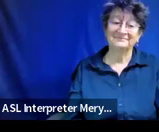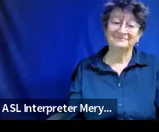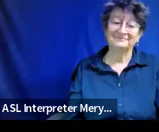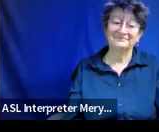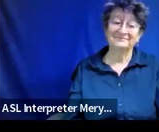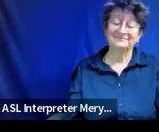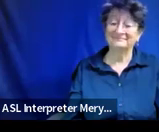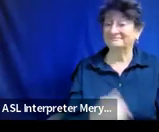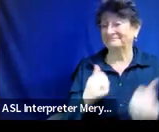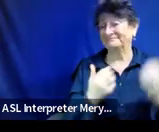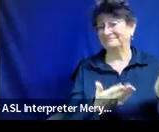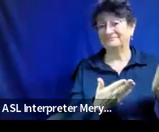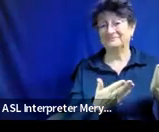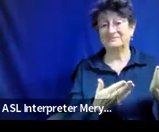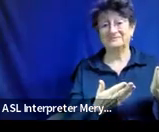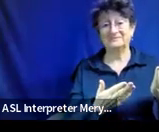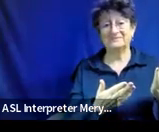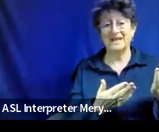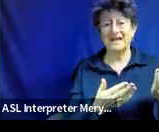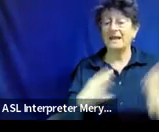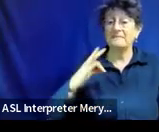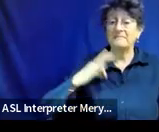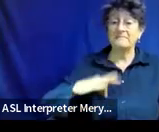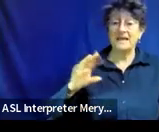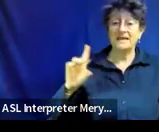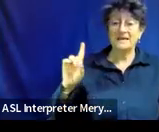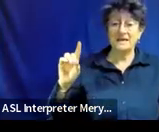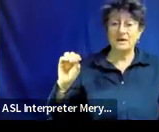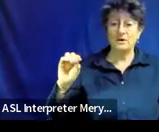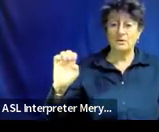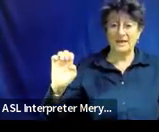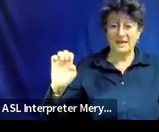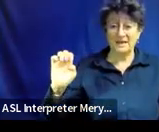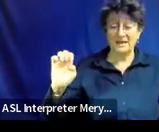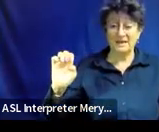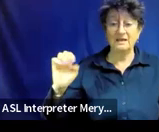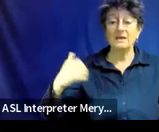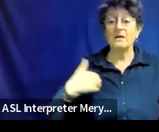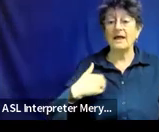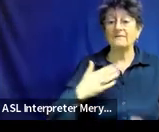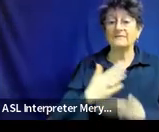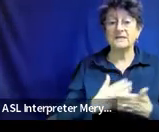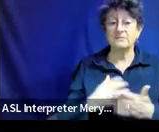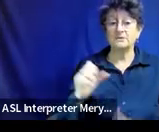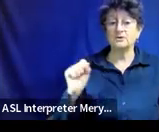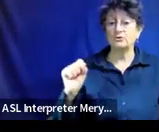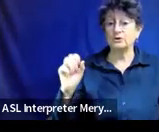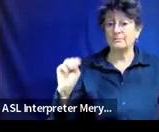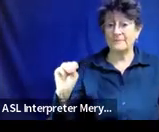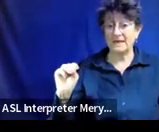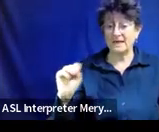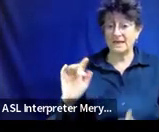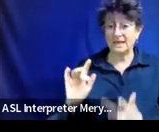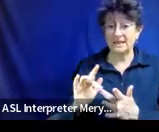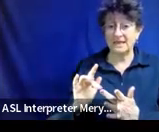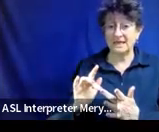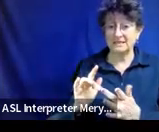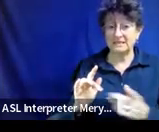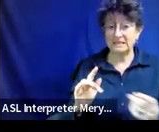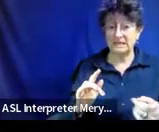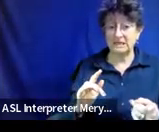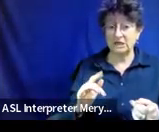And then this is just the main Department of Education. We have some social media links. Looks like YouTube,